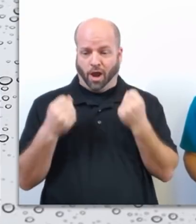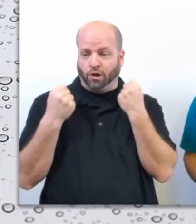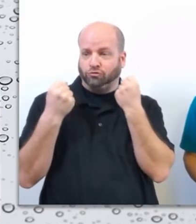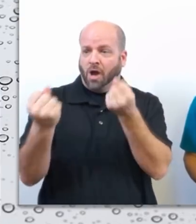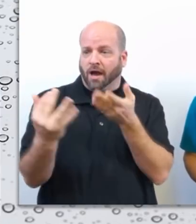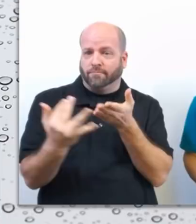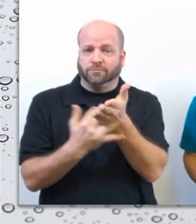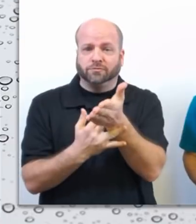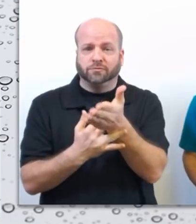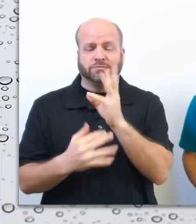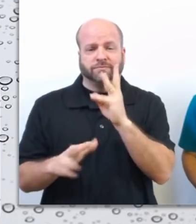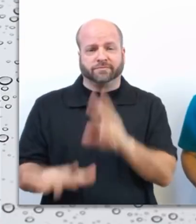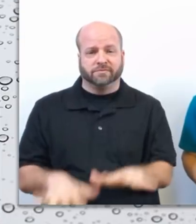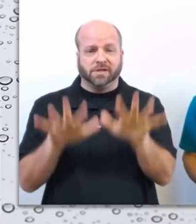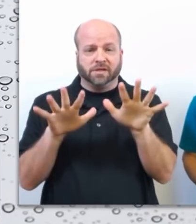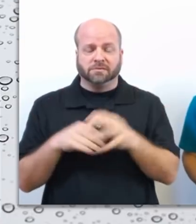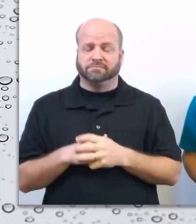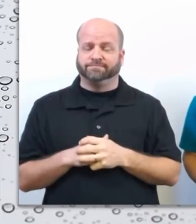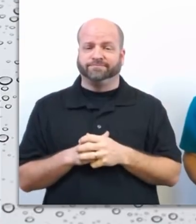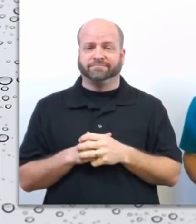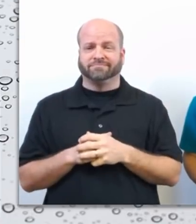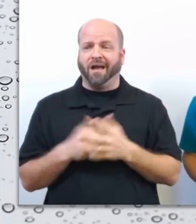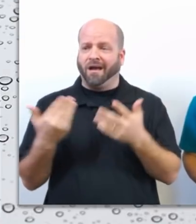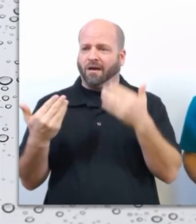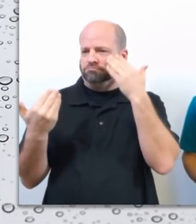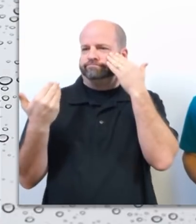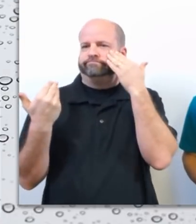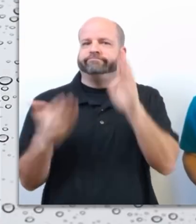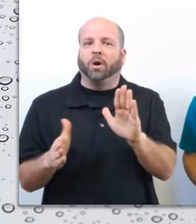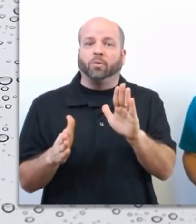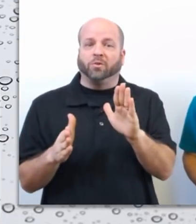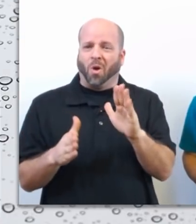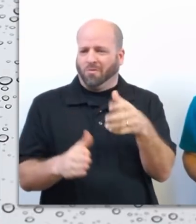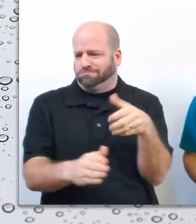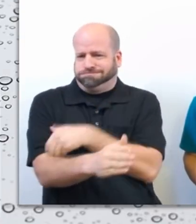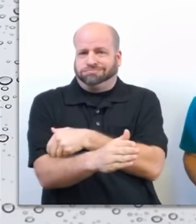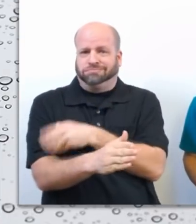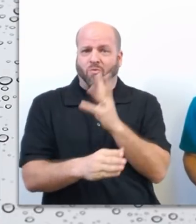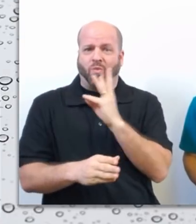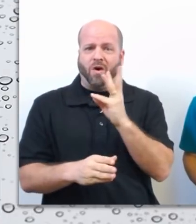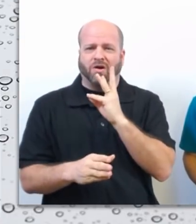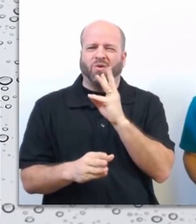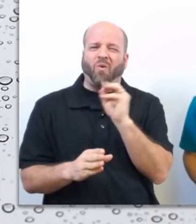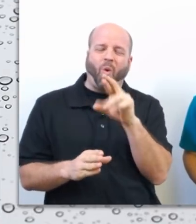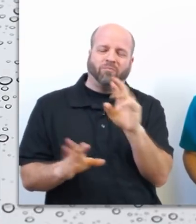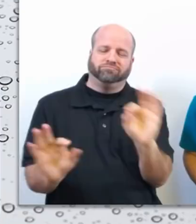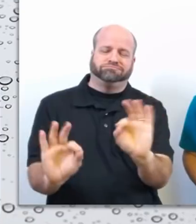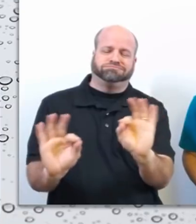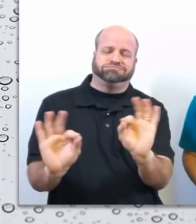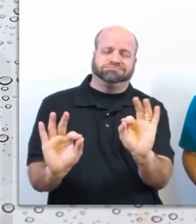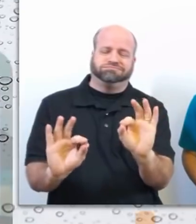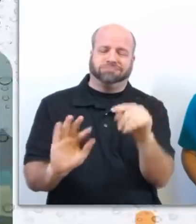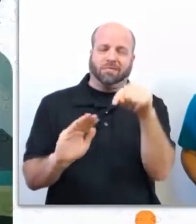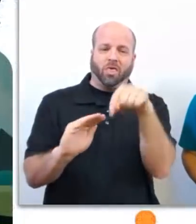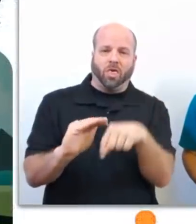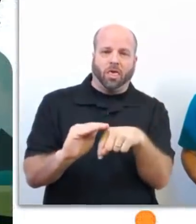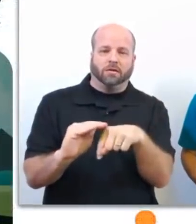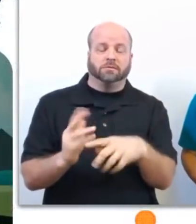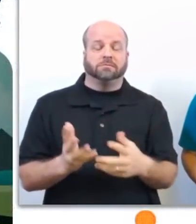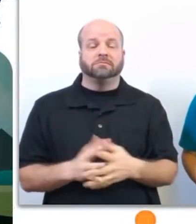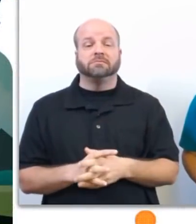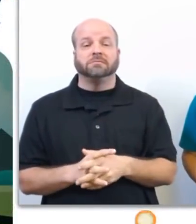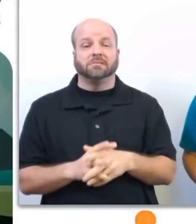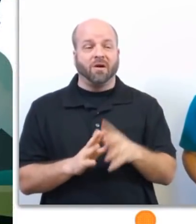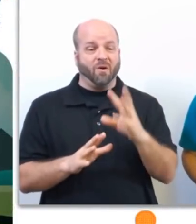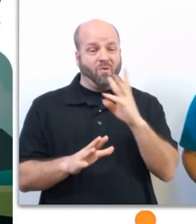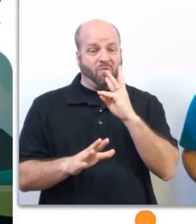into flooded roadways, failing to realize the power of water or underestimating its depth. Flowing water